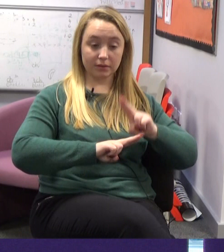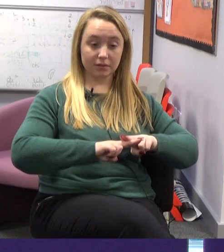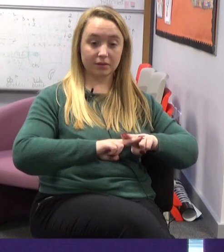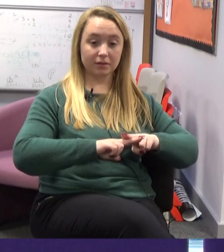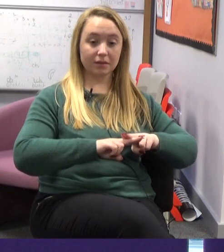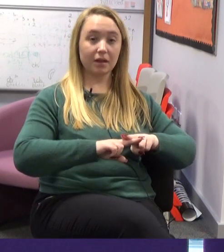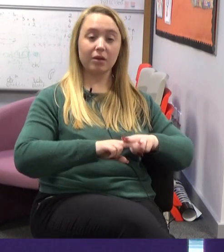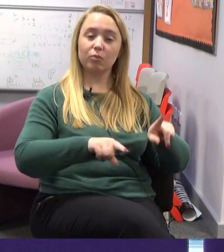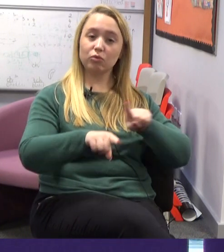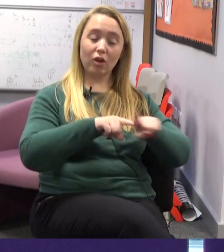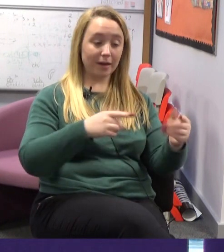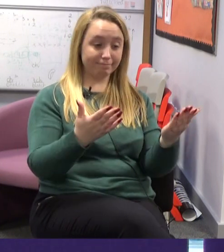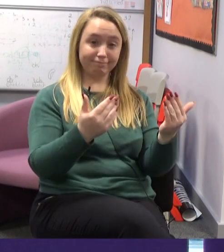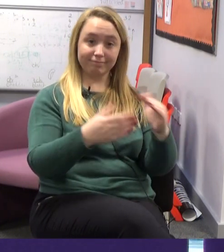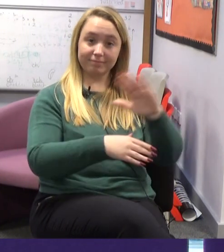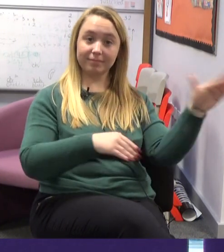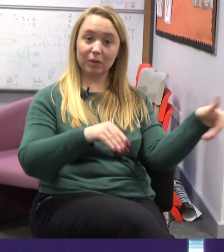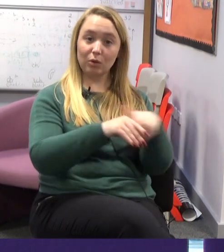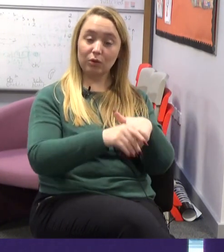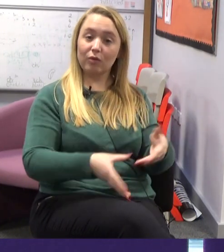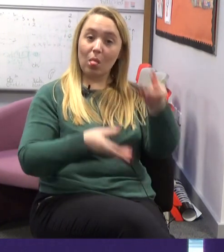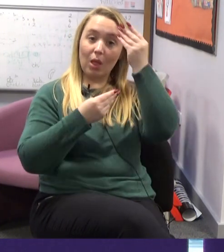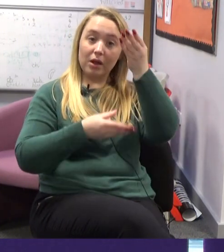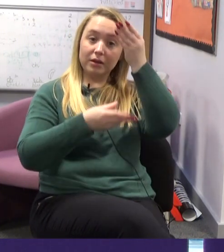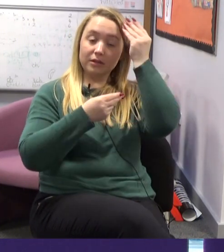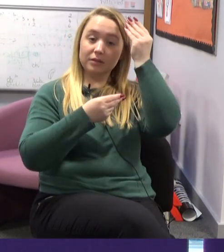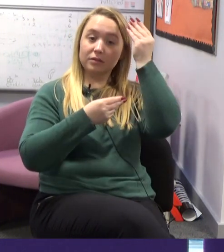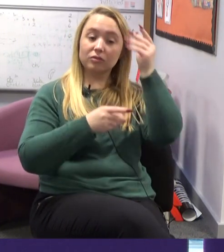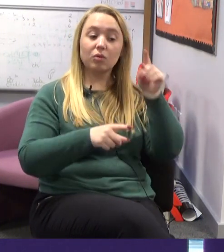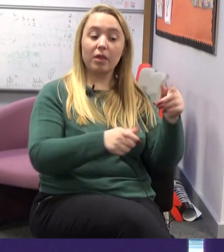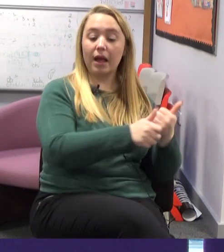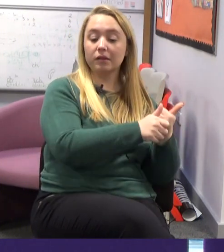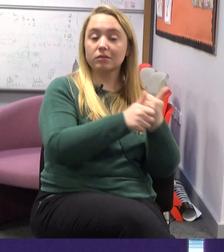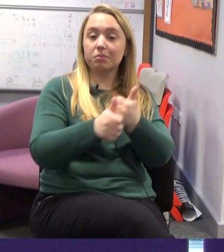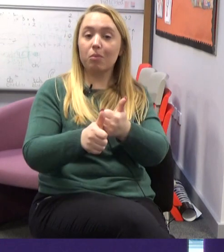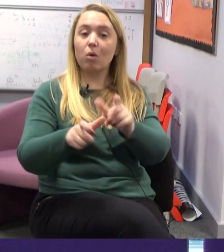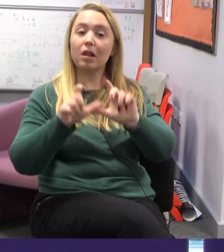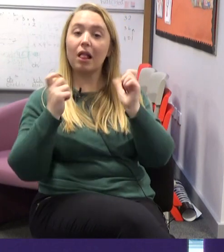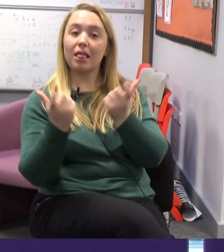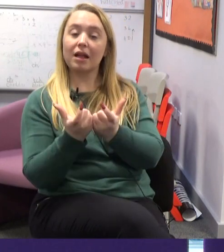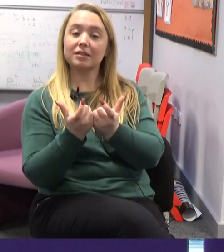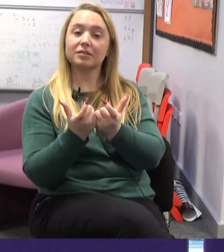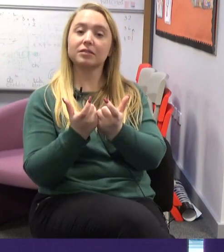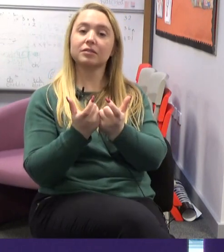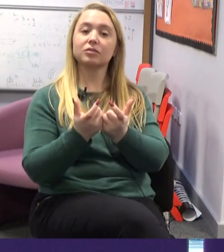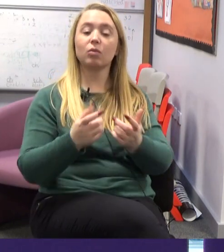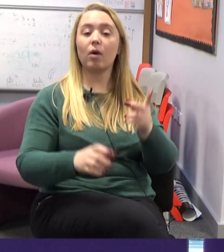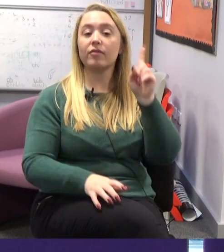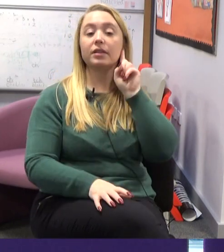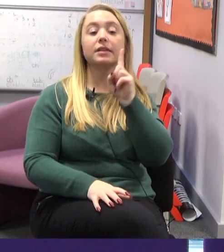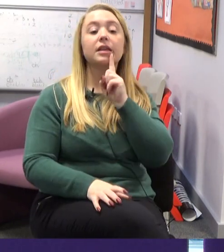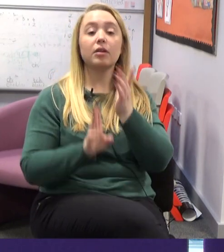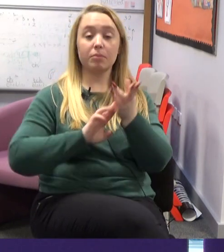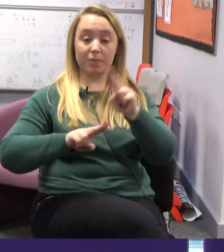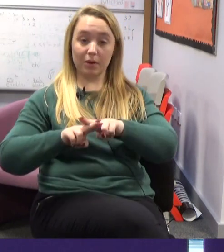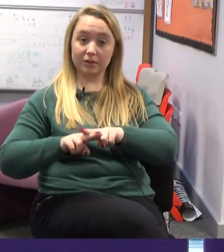For our deaf parents, again, we try to include them in that learning. So we quite often invite them along to help support